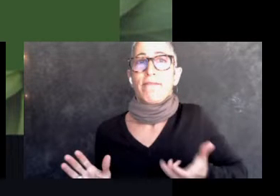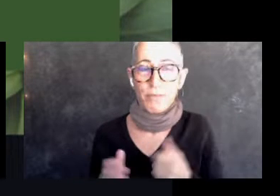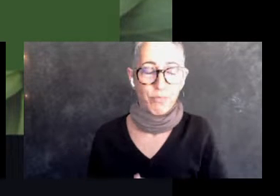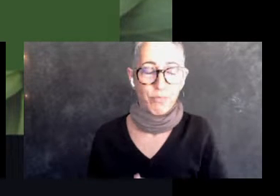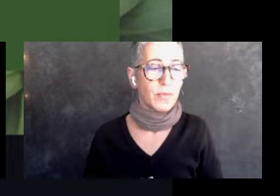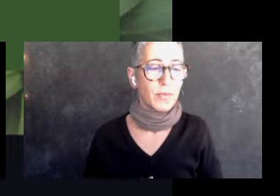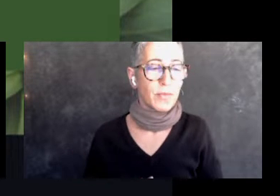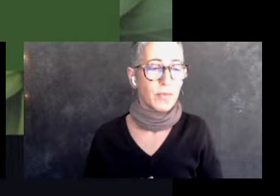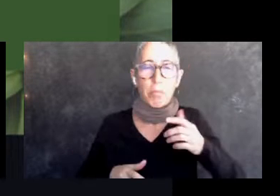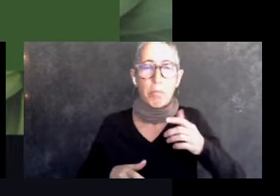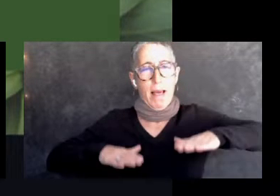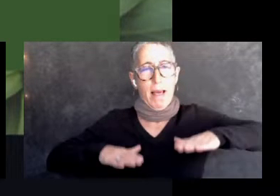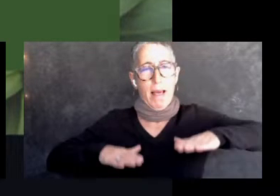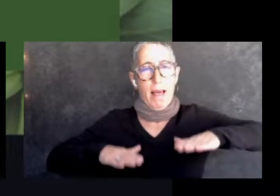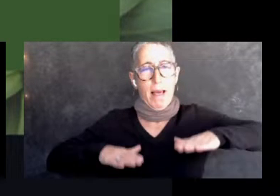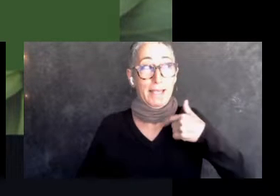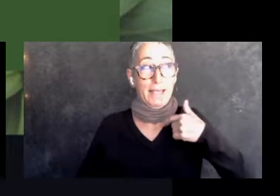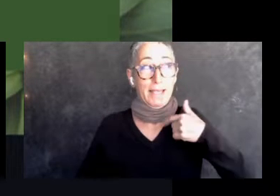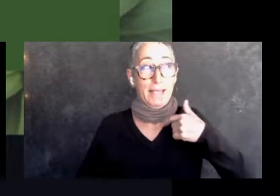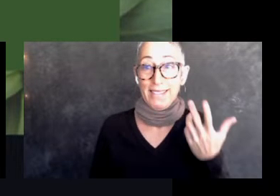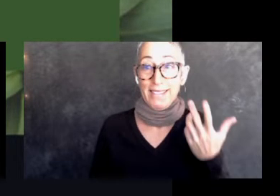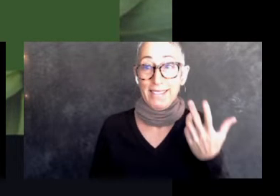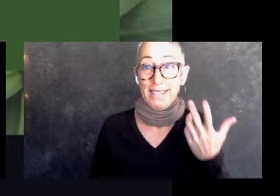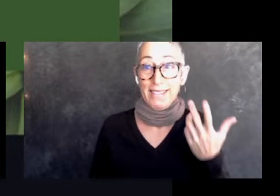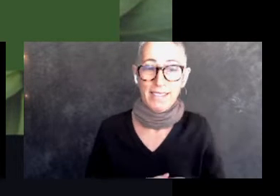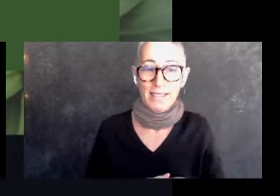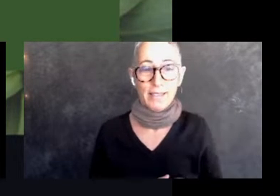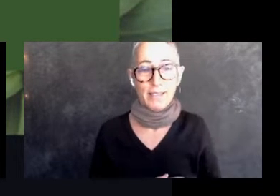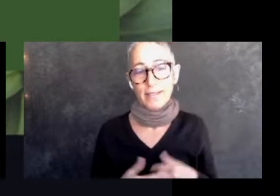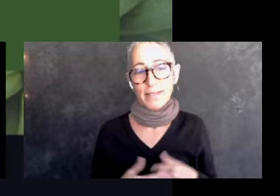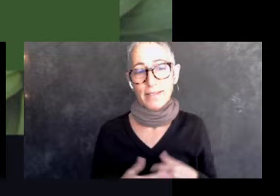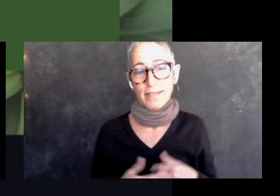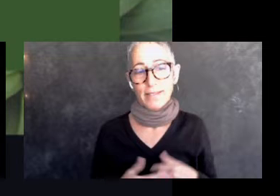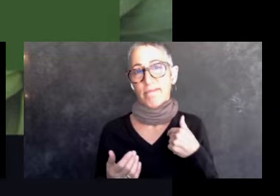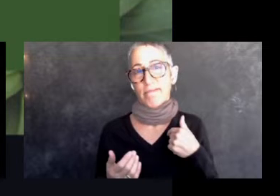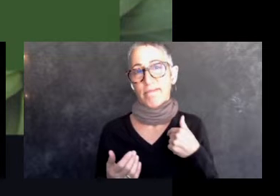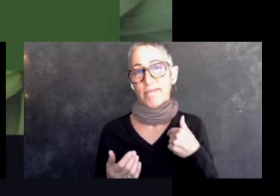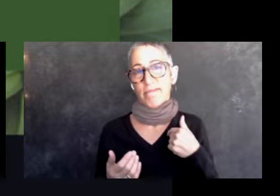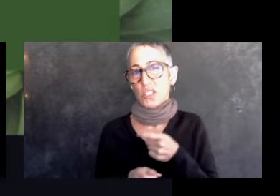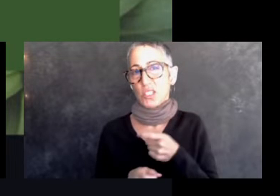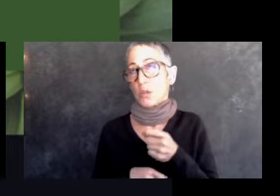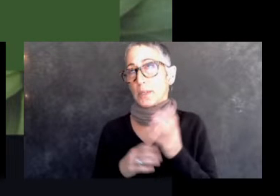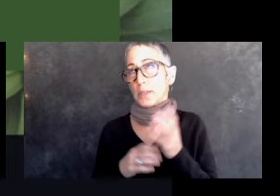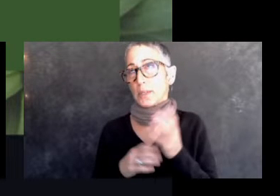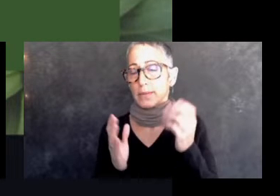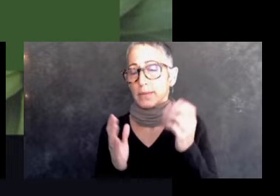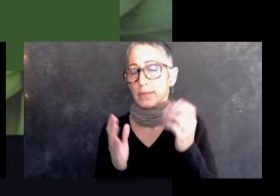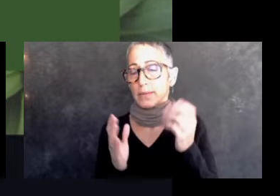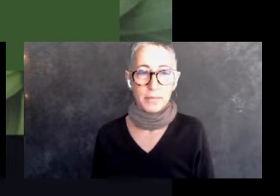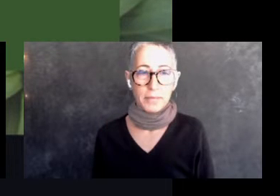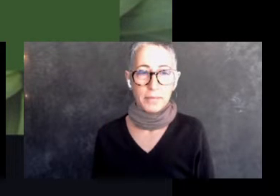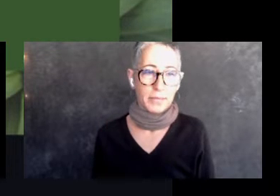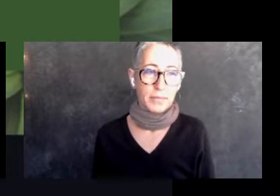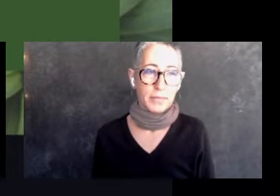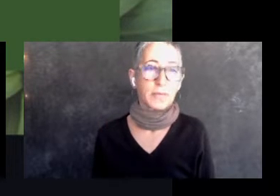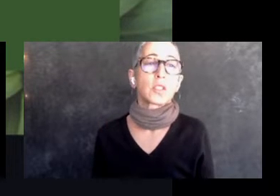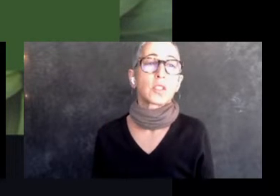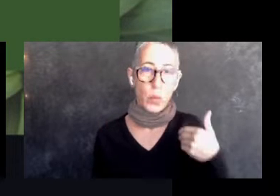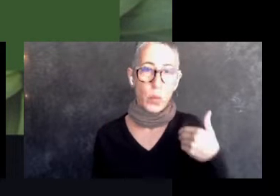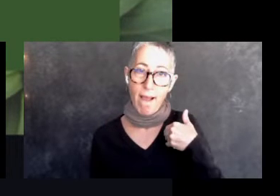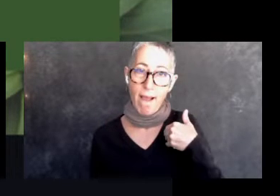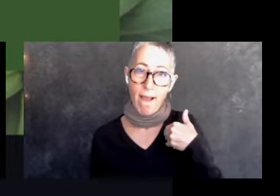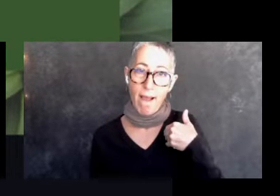I'm sorry. I do really, really bad jokes and laugh at them, even if nobody else does. So we have zone ambassadors,